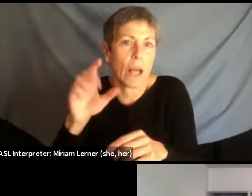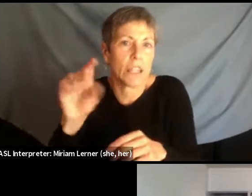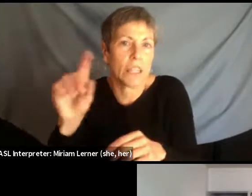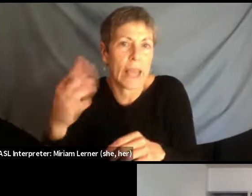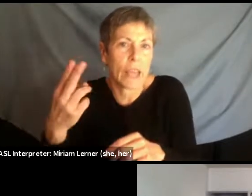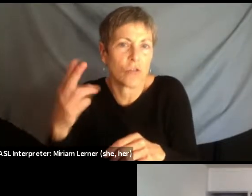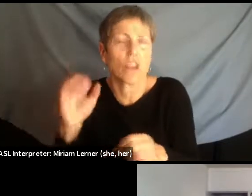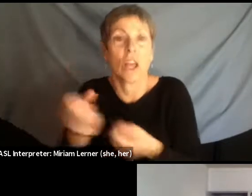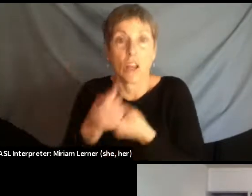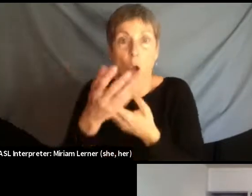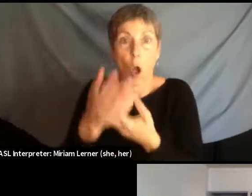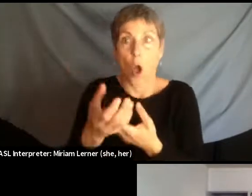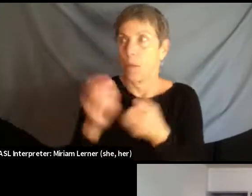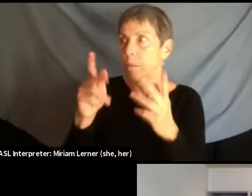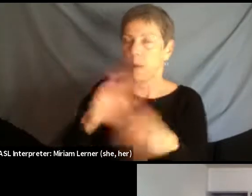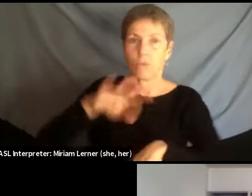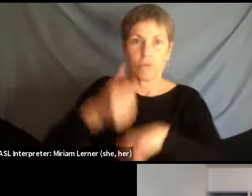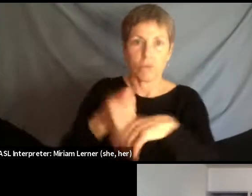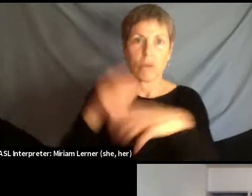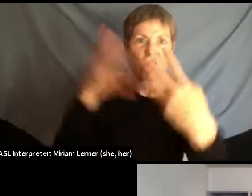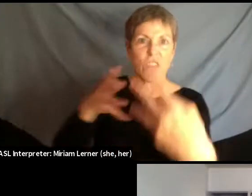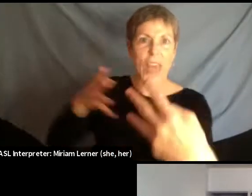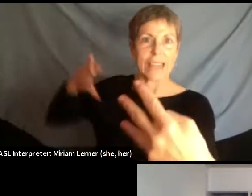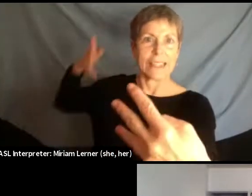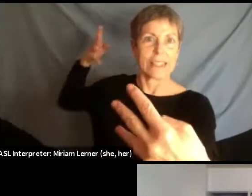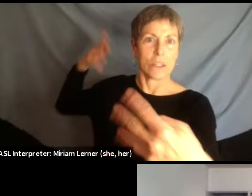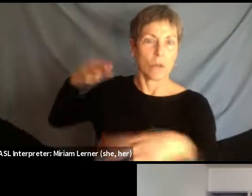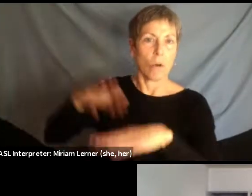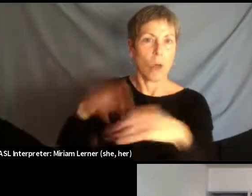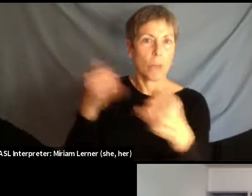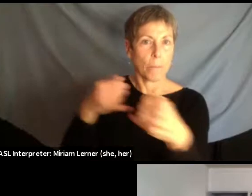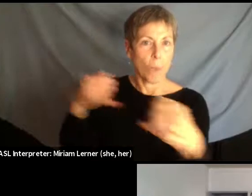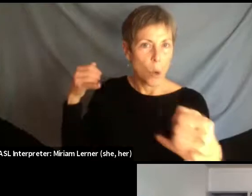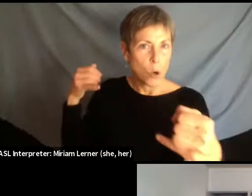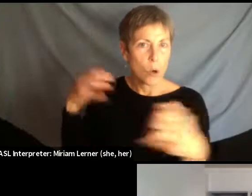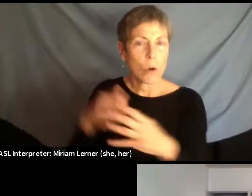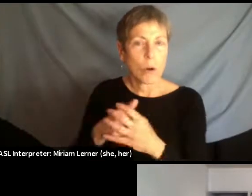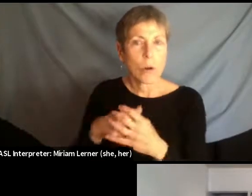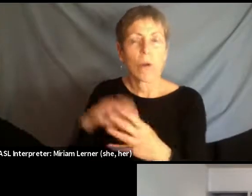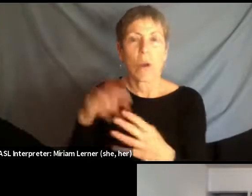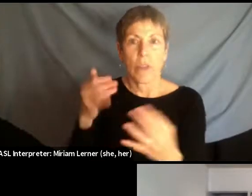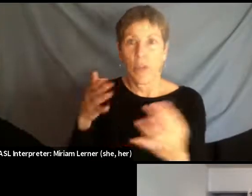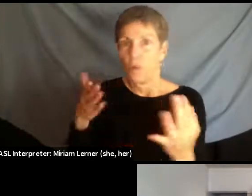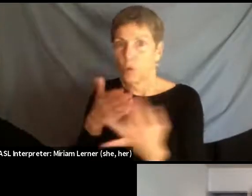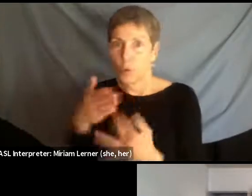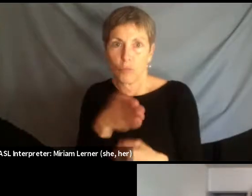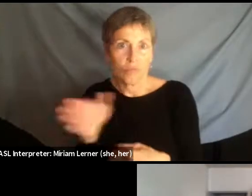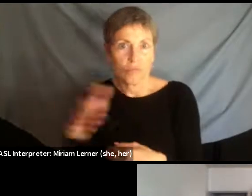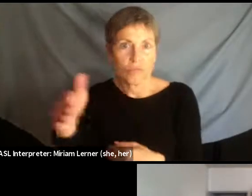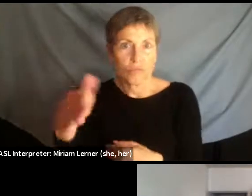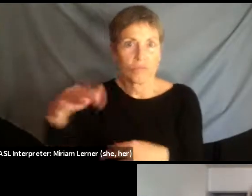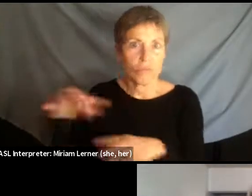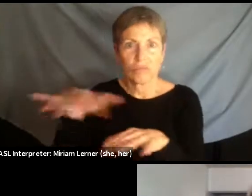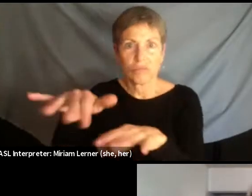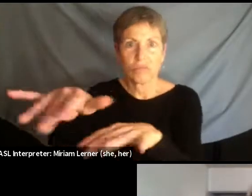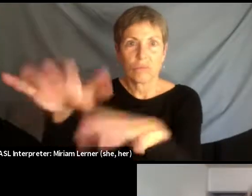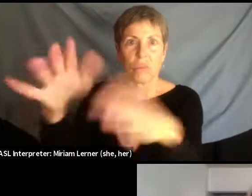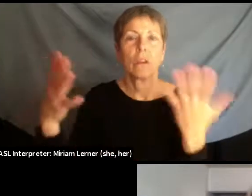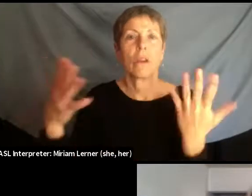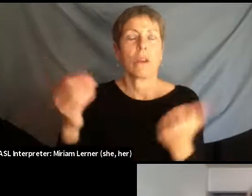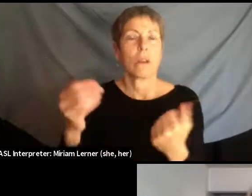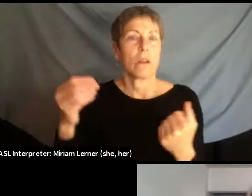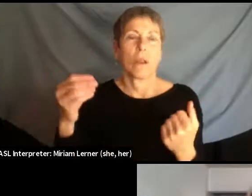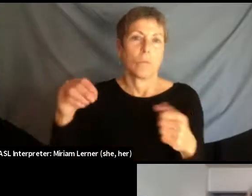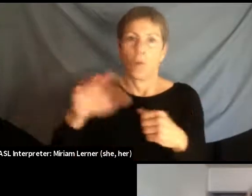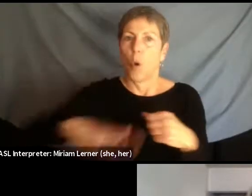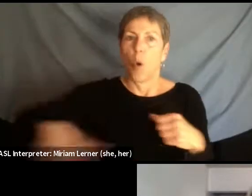-phase fencing project along this border that runs through an agrarian region and a riverine tidal landscape